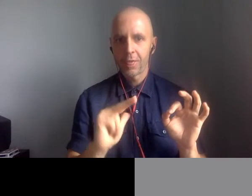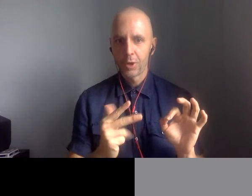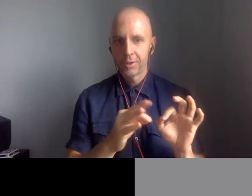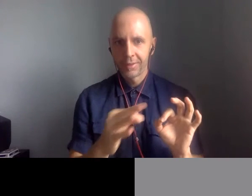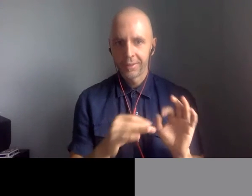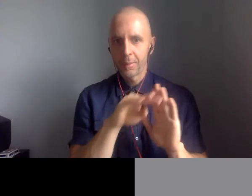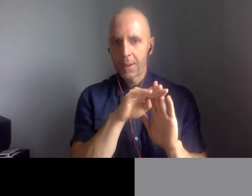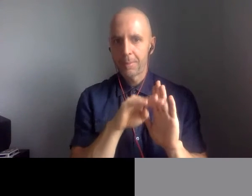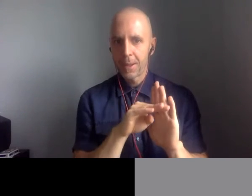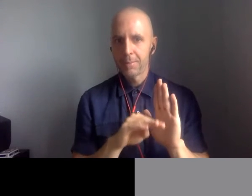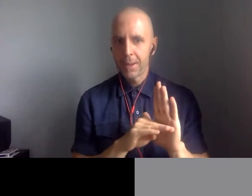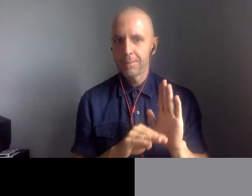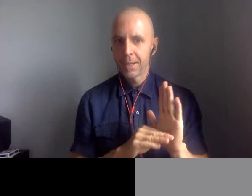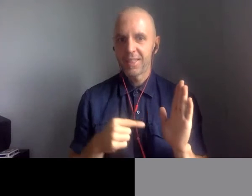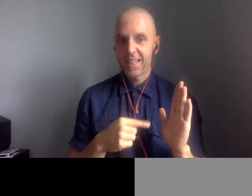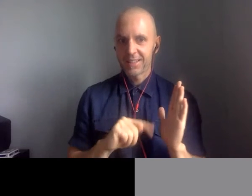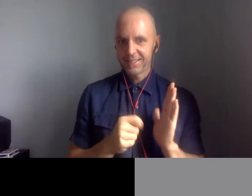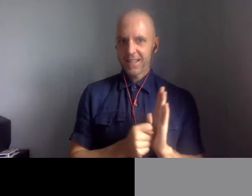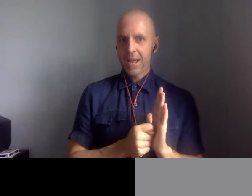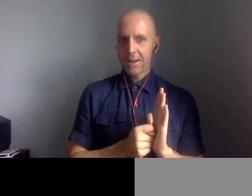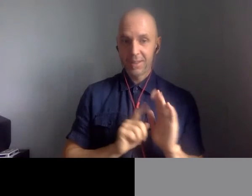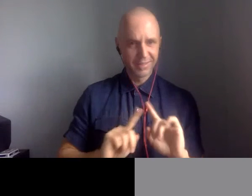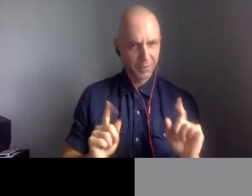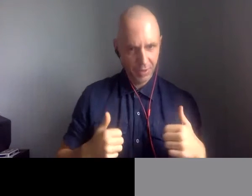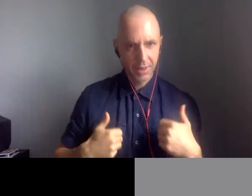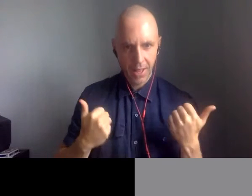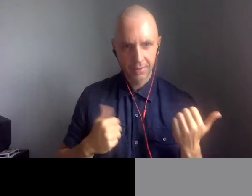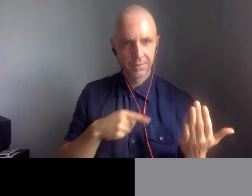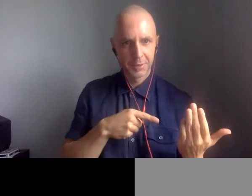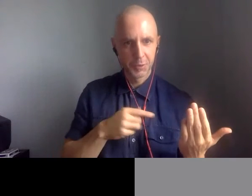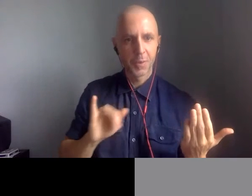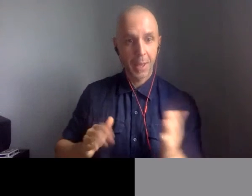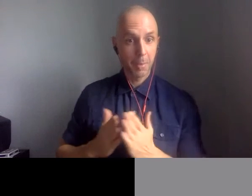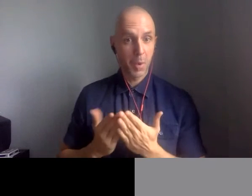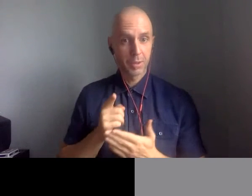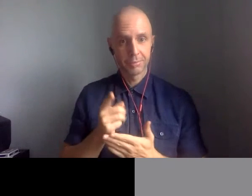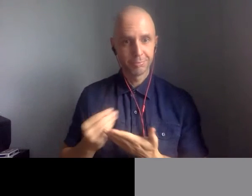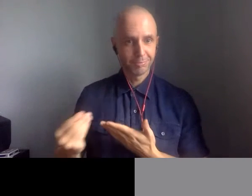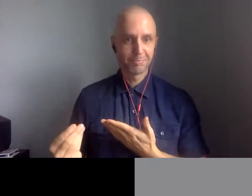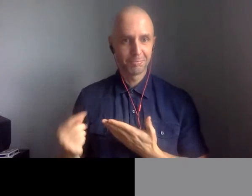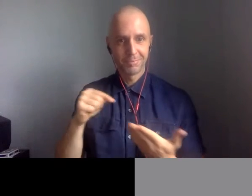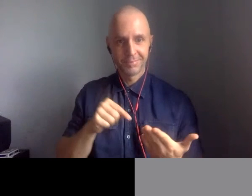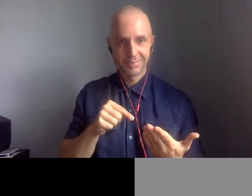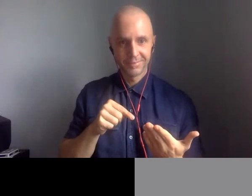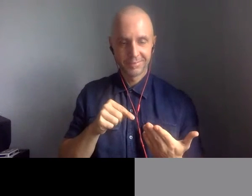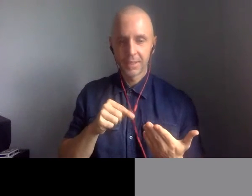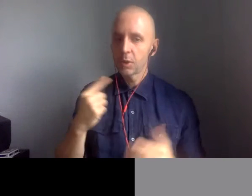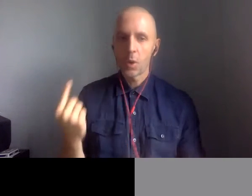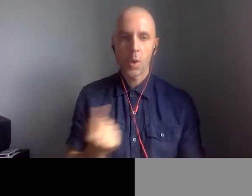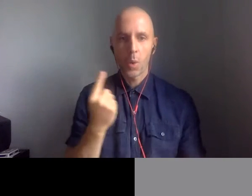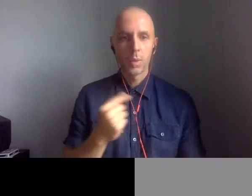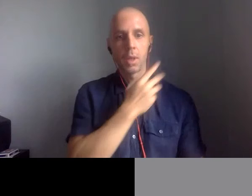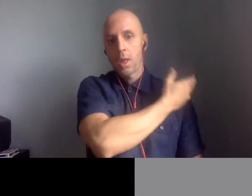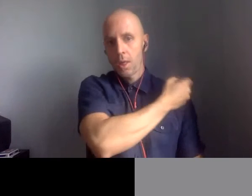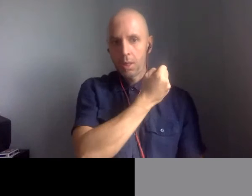from a very different life that we live today? So that will always be happening in